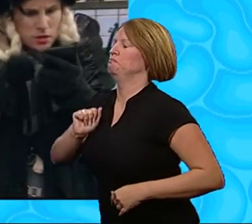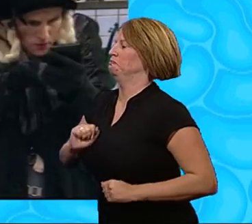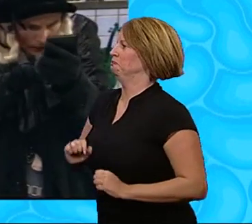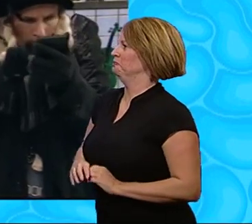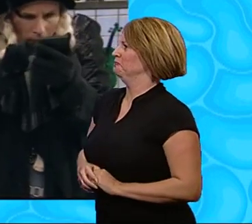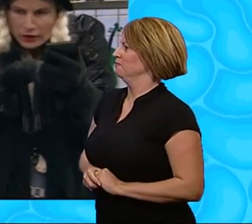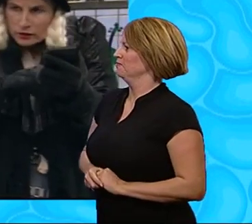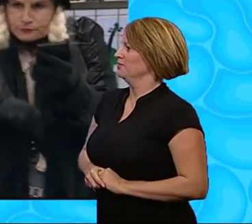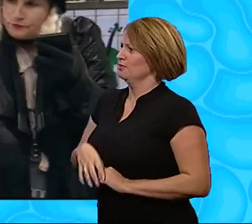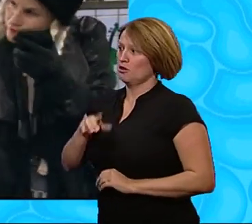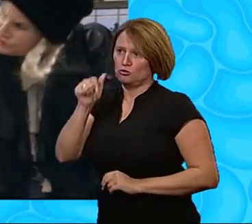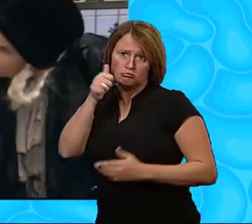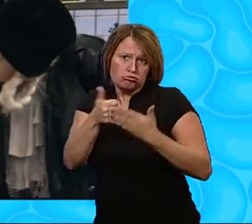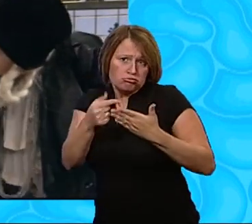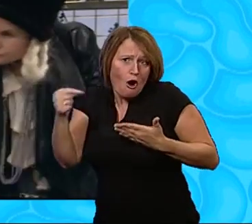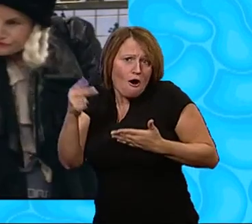Do you come here often?